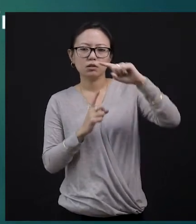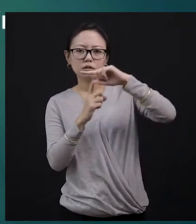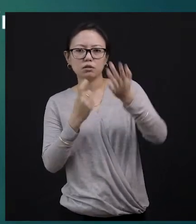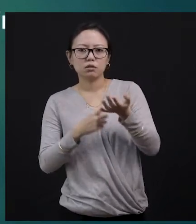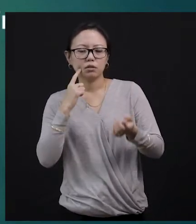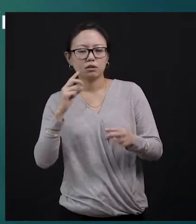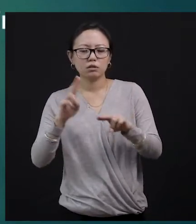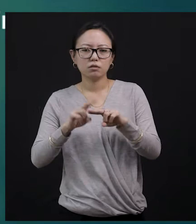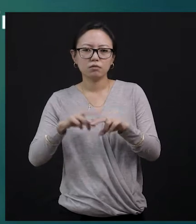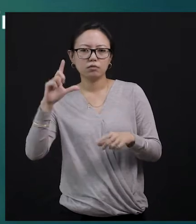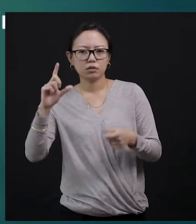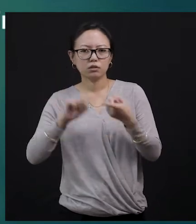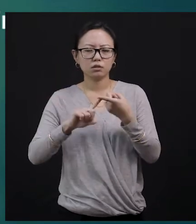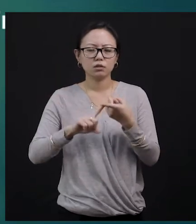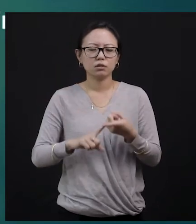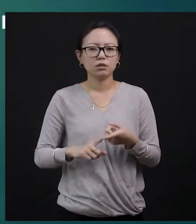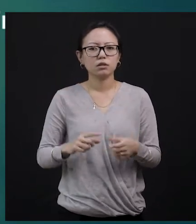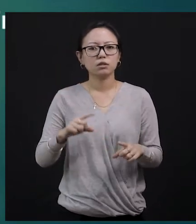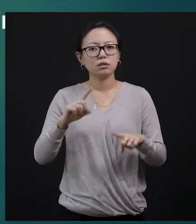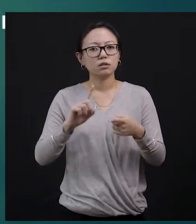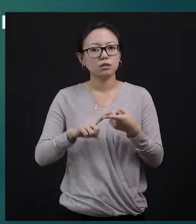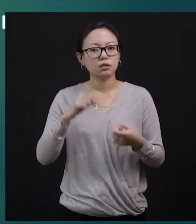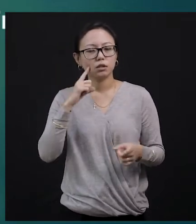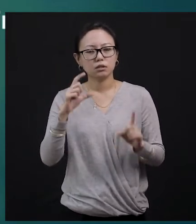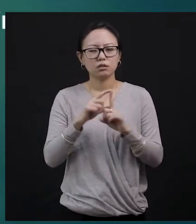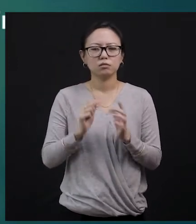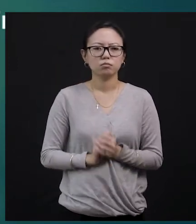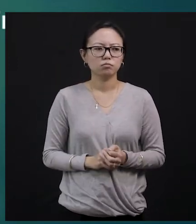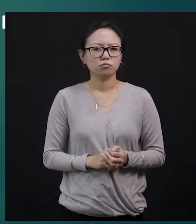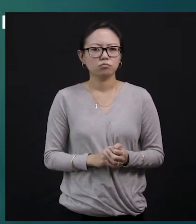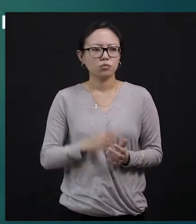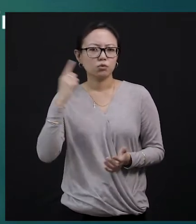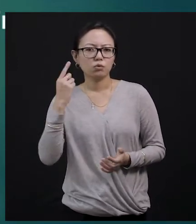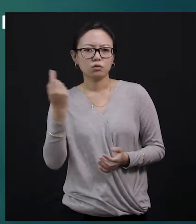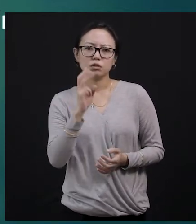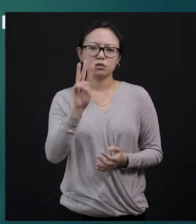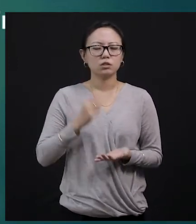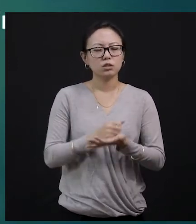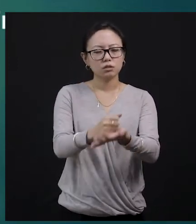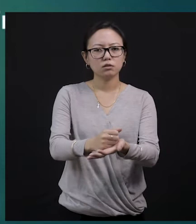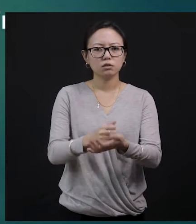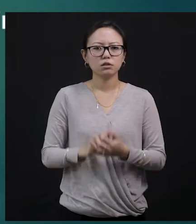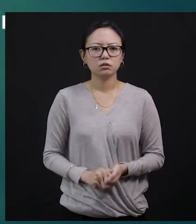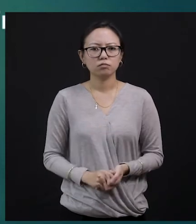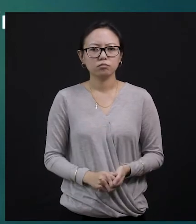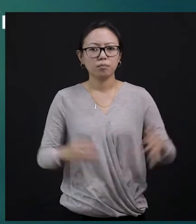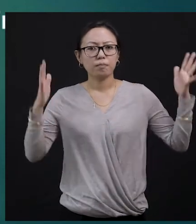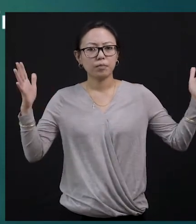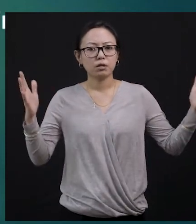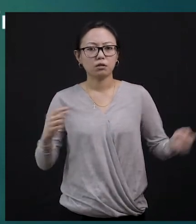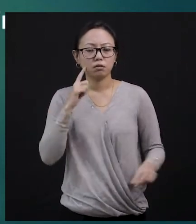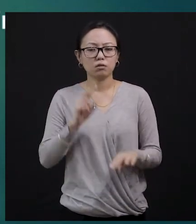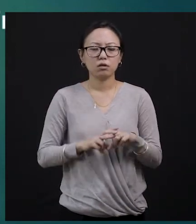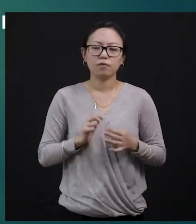only these three word meanings today because giving you too much will be troublesome for you. It would become a burden for you. I don't want